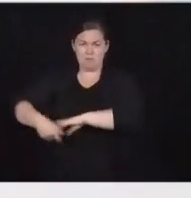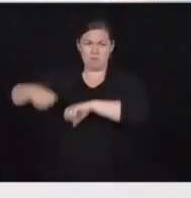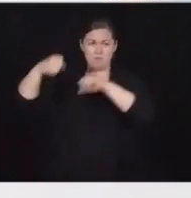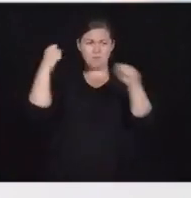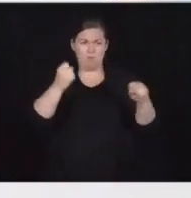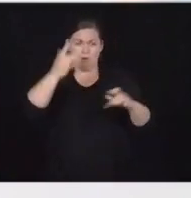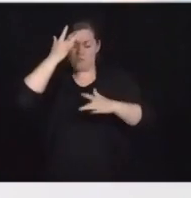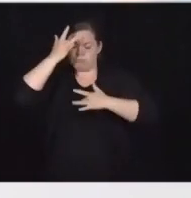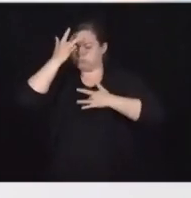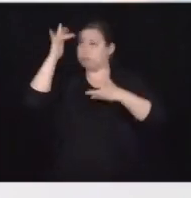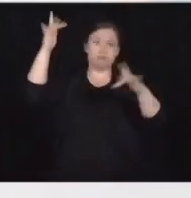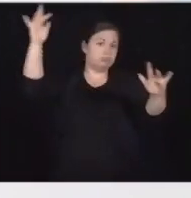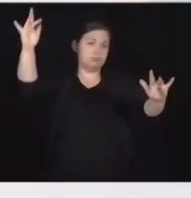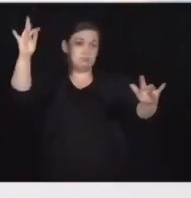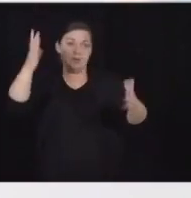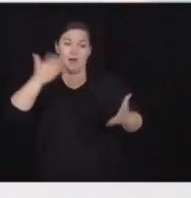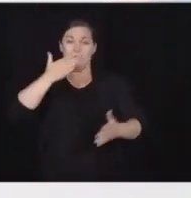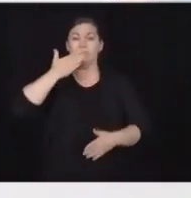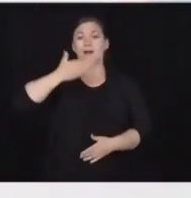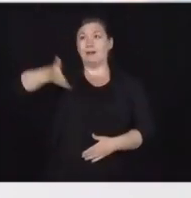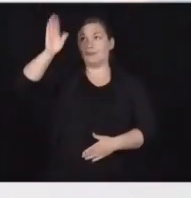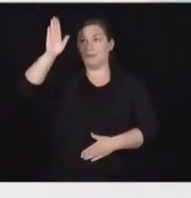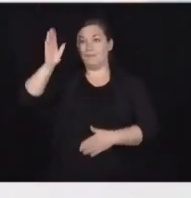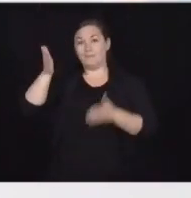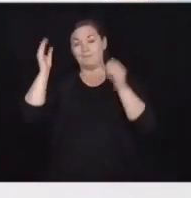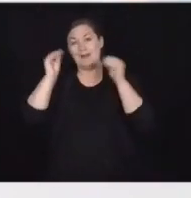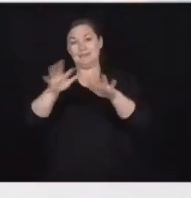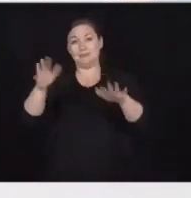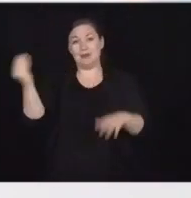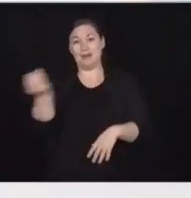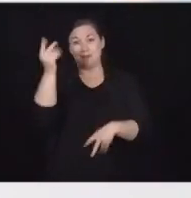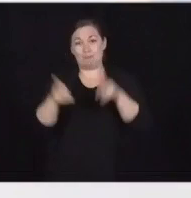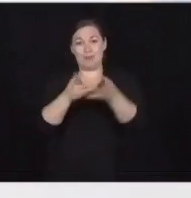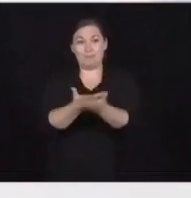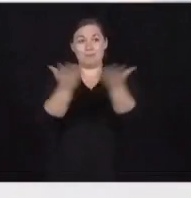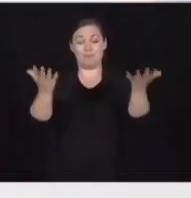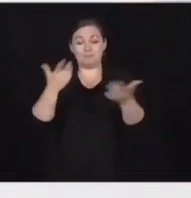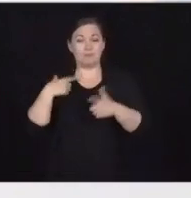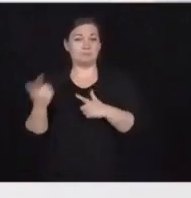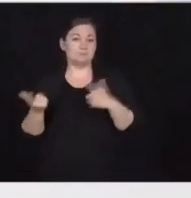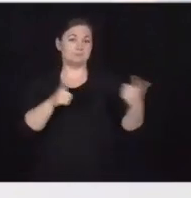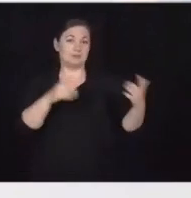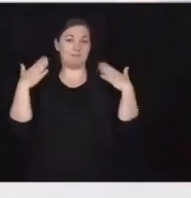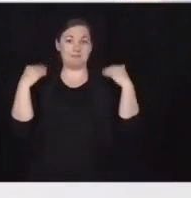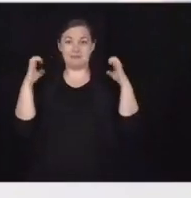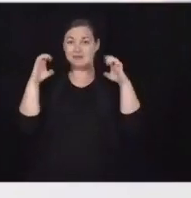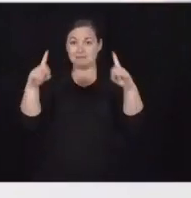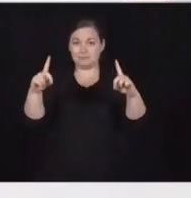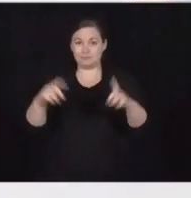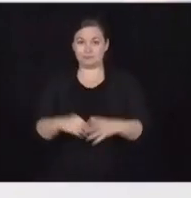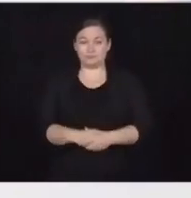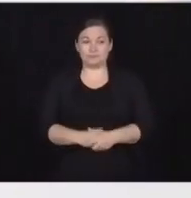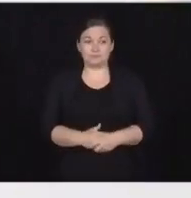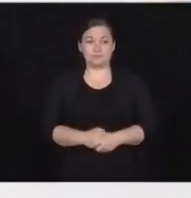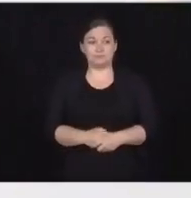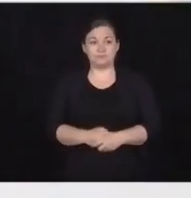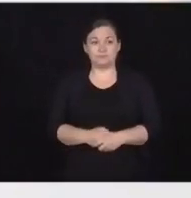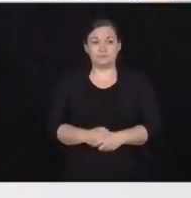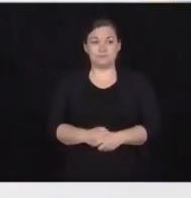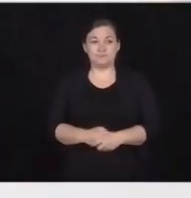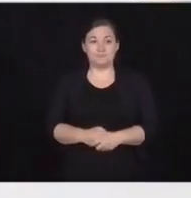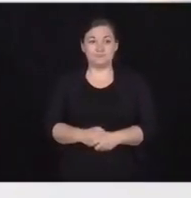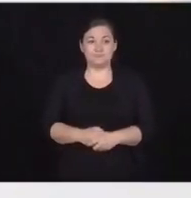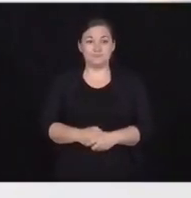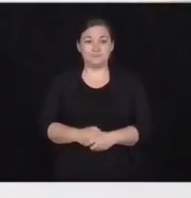last summer, we unveiled our four-year math strategy to finally get our kids back on track when it comes to math. Nos élèves